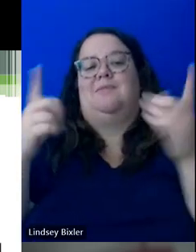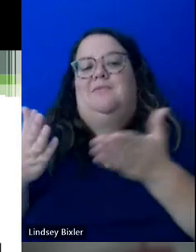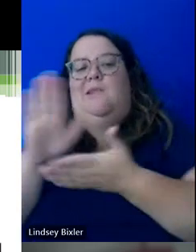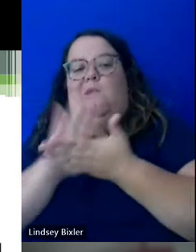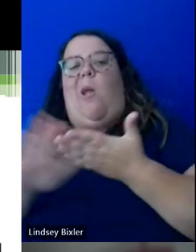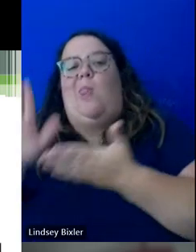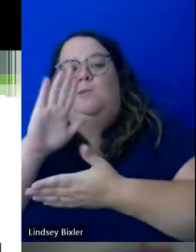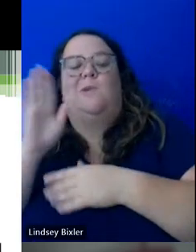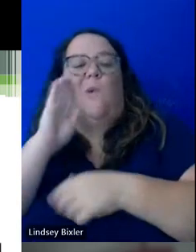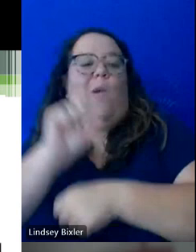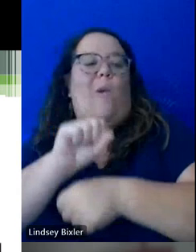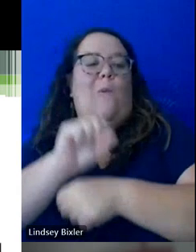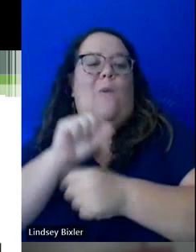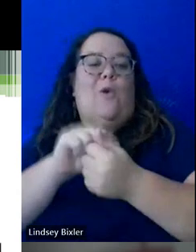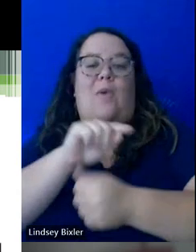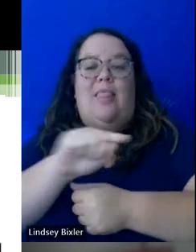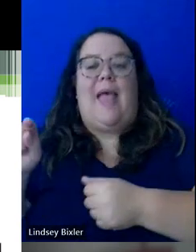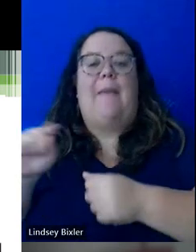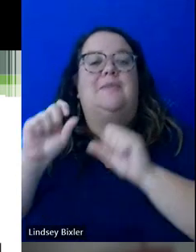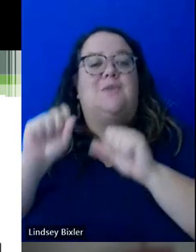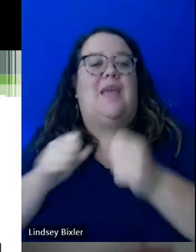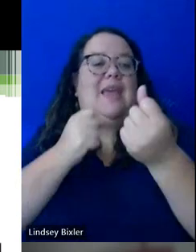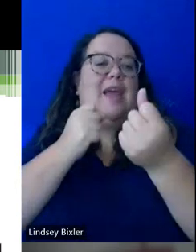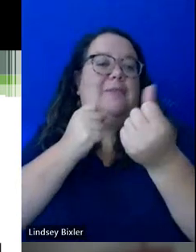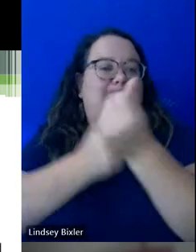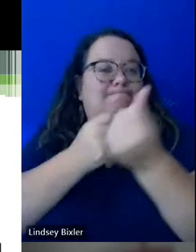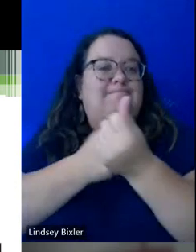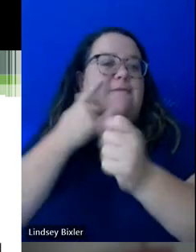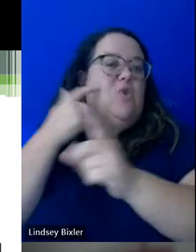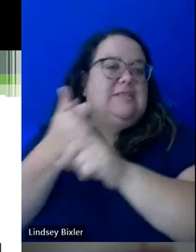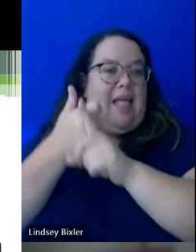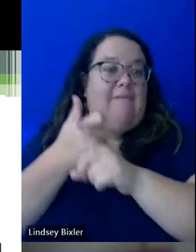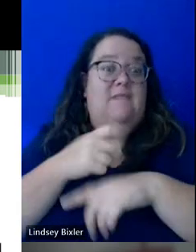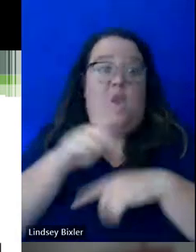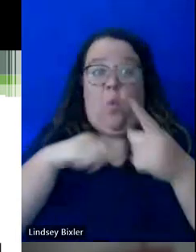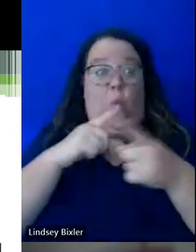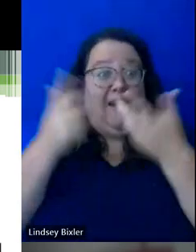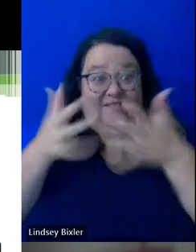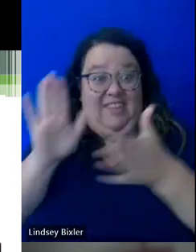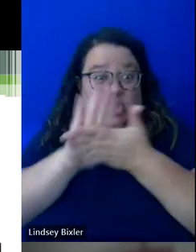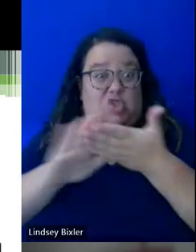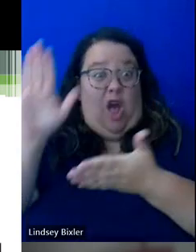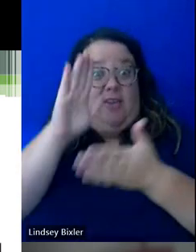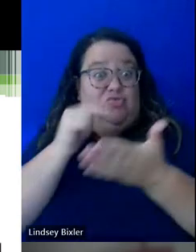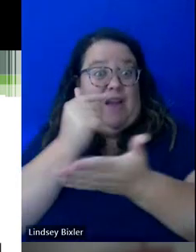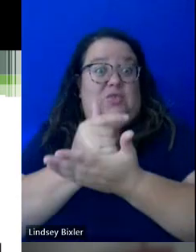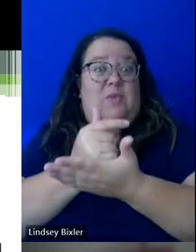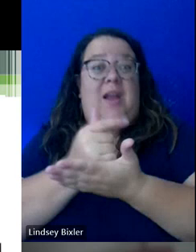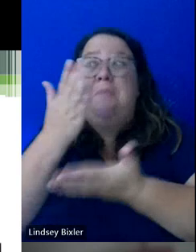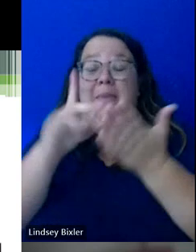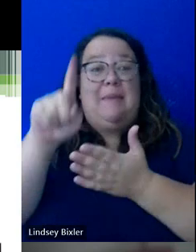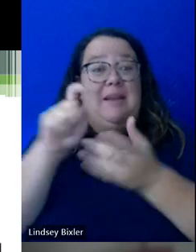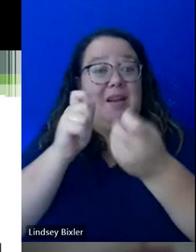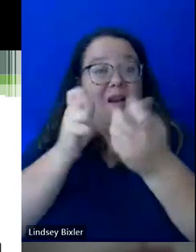we're going to be working with them so that they can advocate for themselves because once they leave college, they may need accommodations in a workplace.